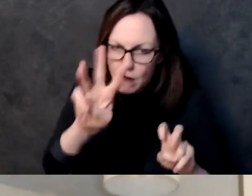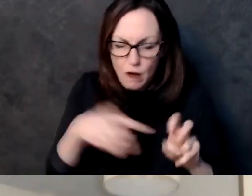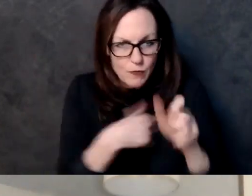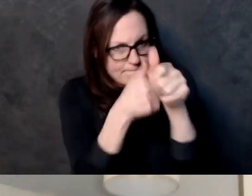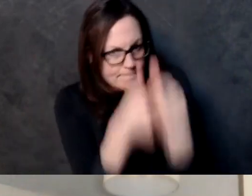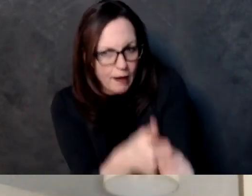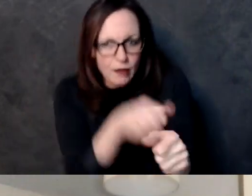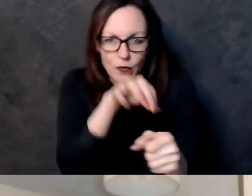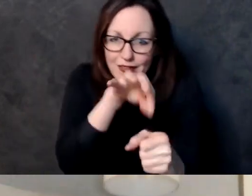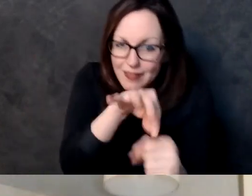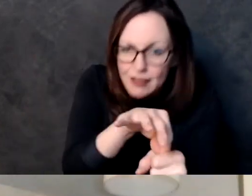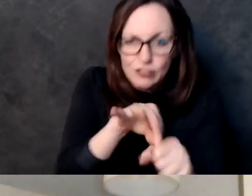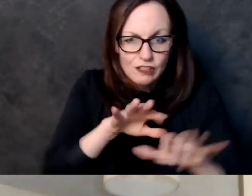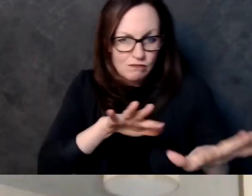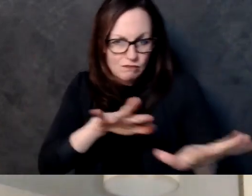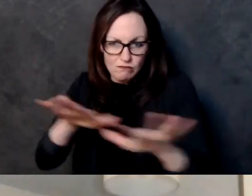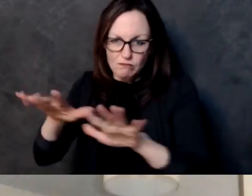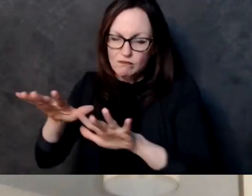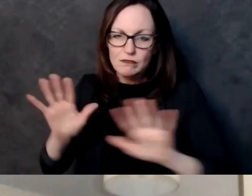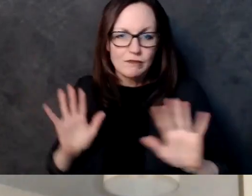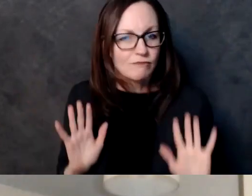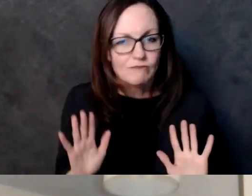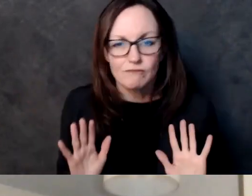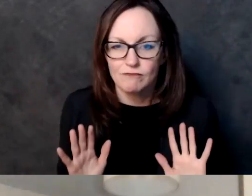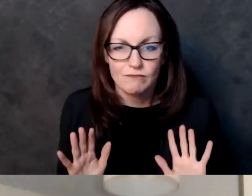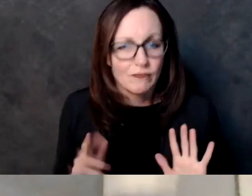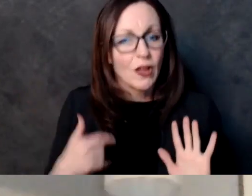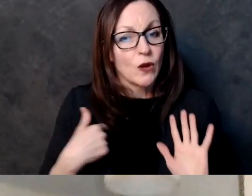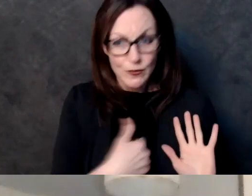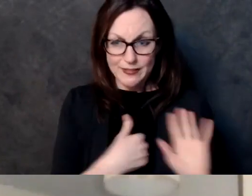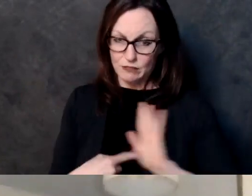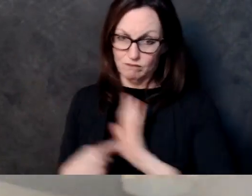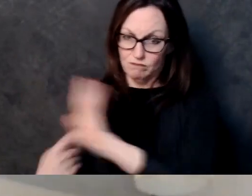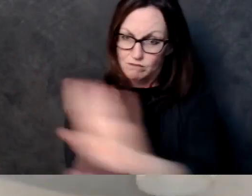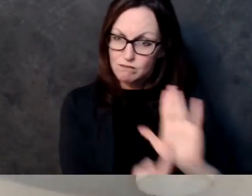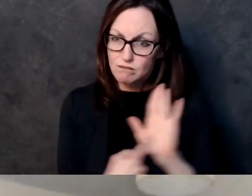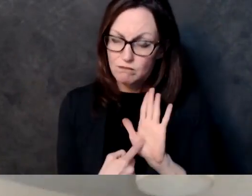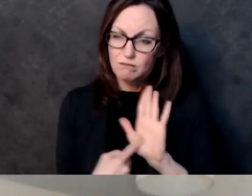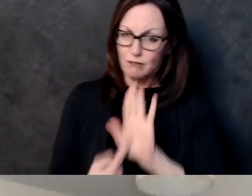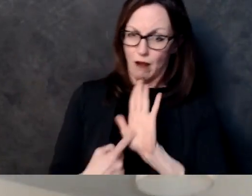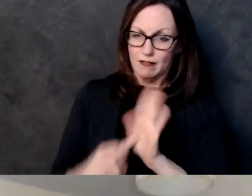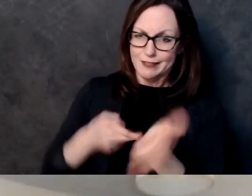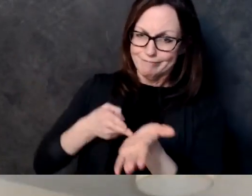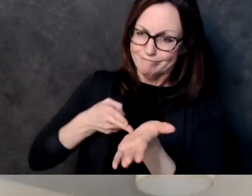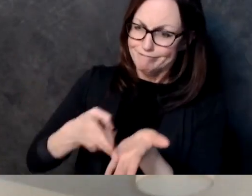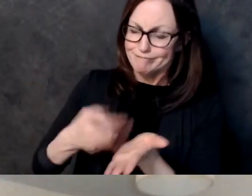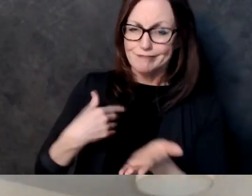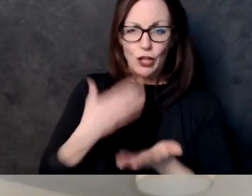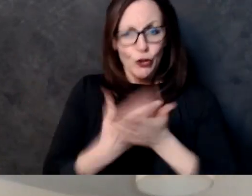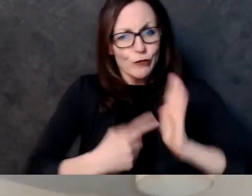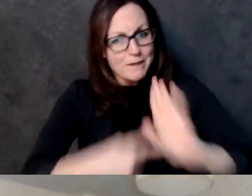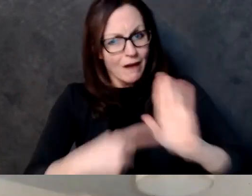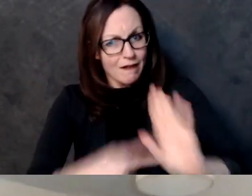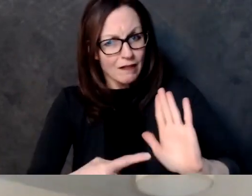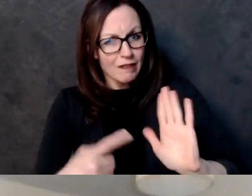as an elected official but um but i will not just accept the false premise that this was a you know quote-unquote contester of speed